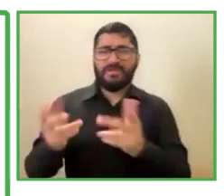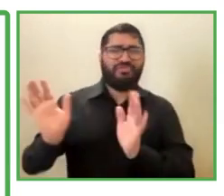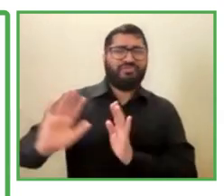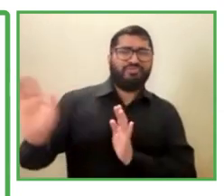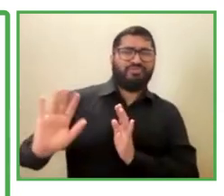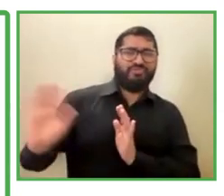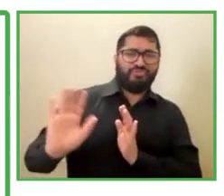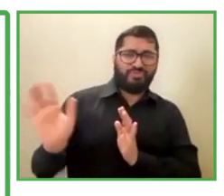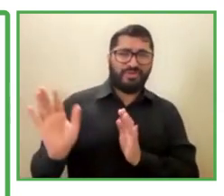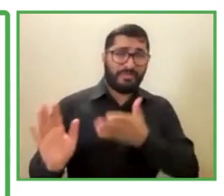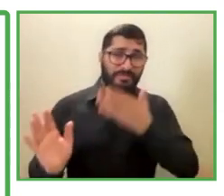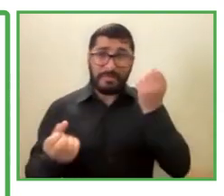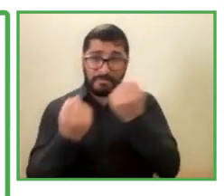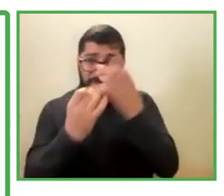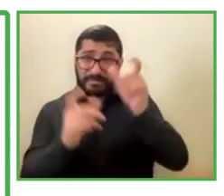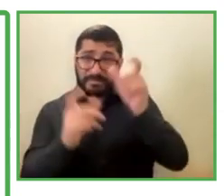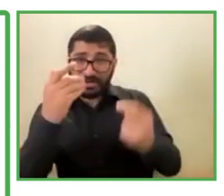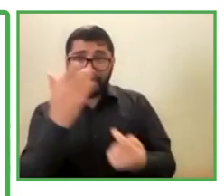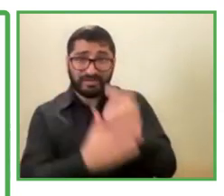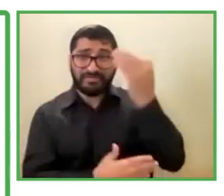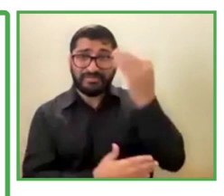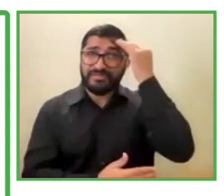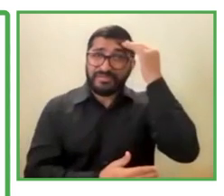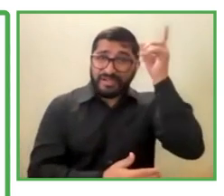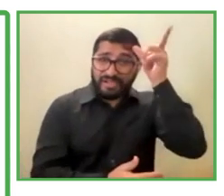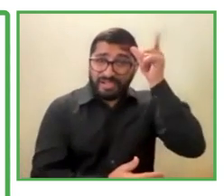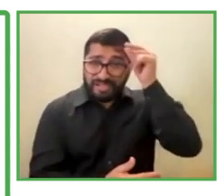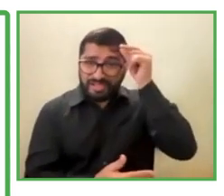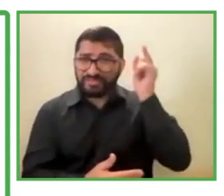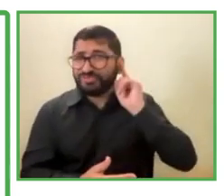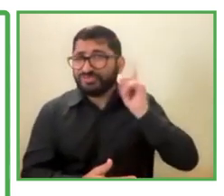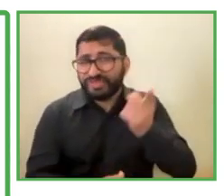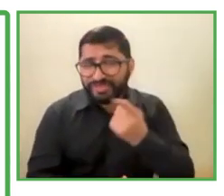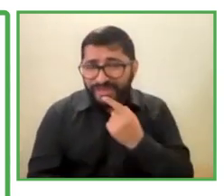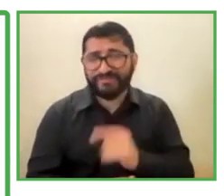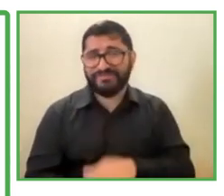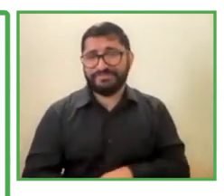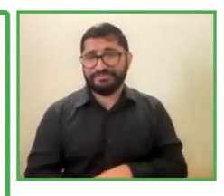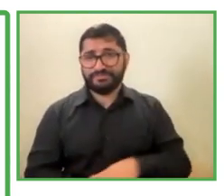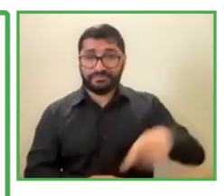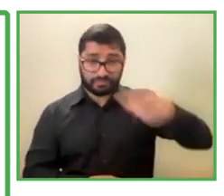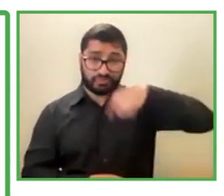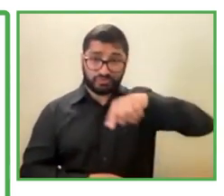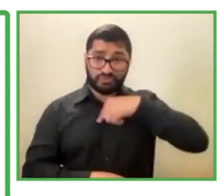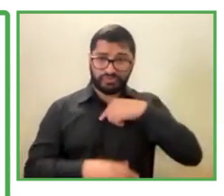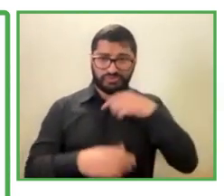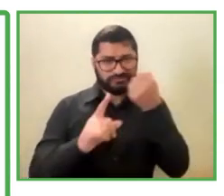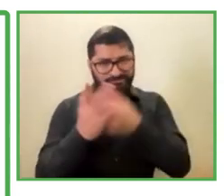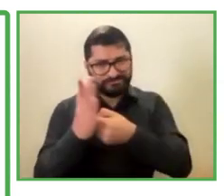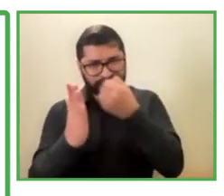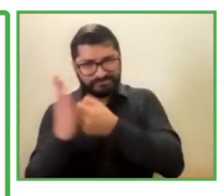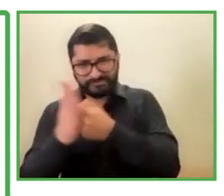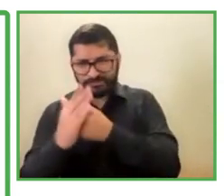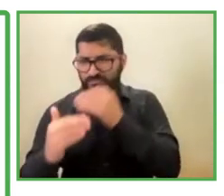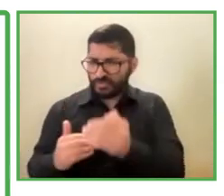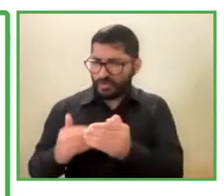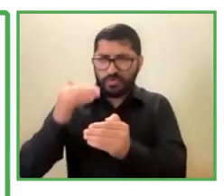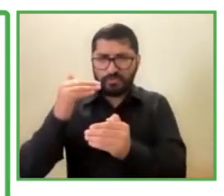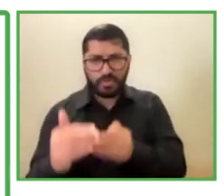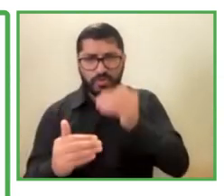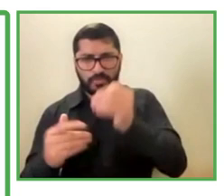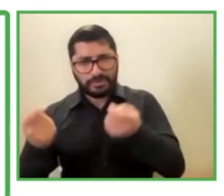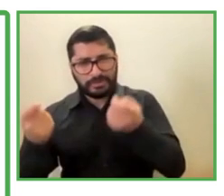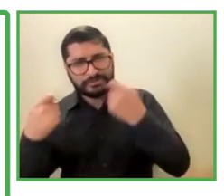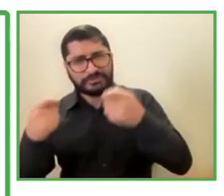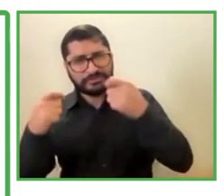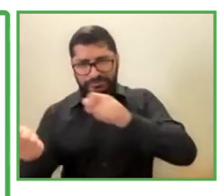intellectual disabilities and deaf people. And that's, little by